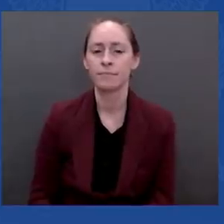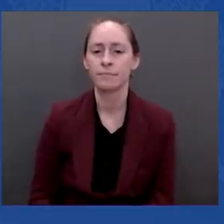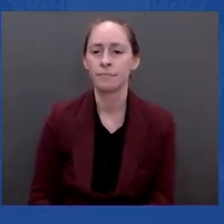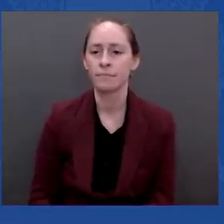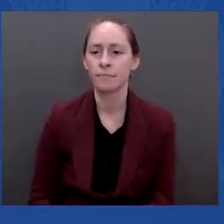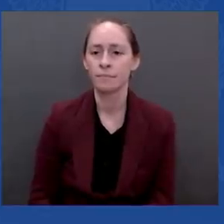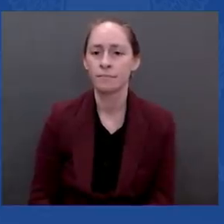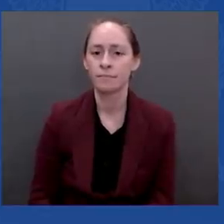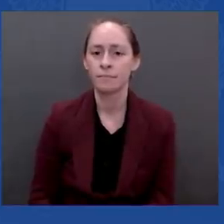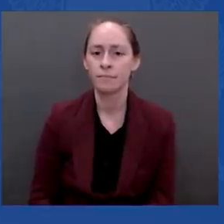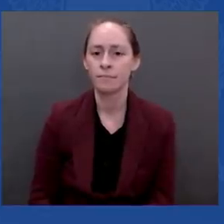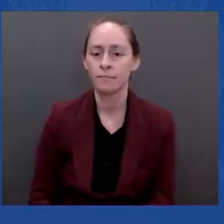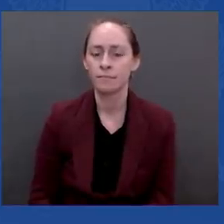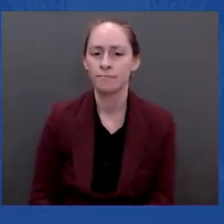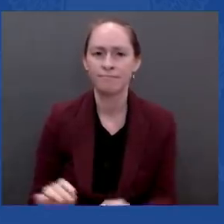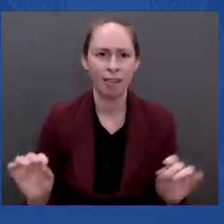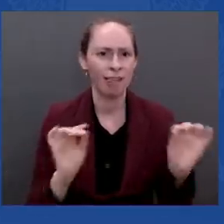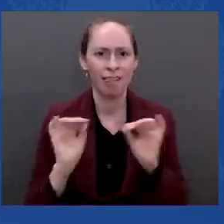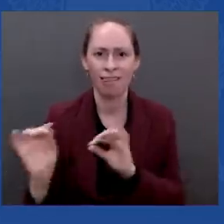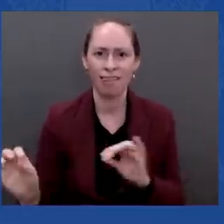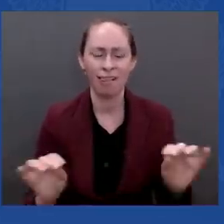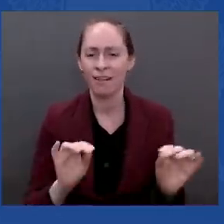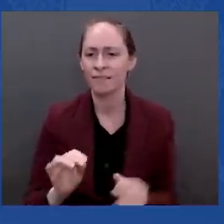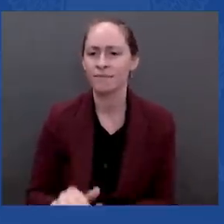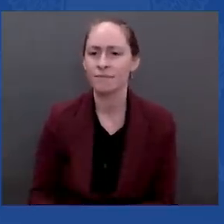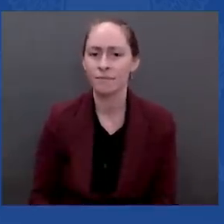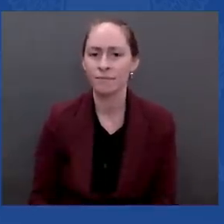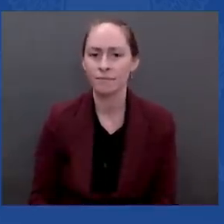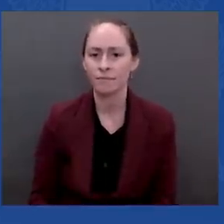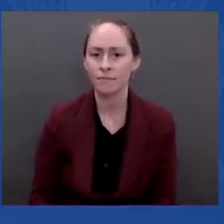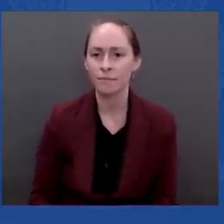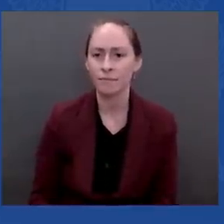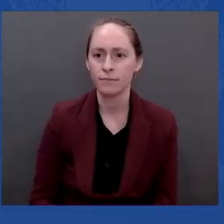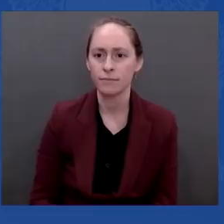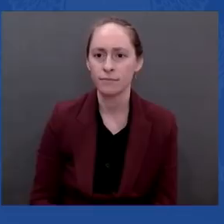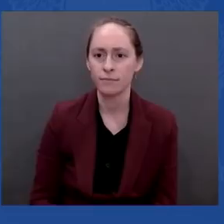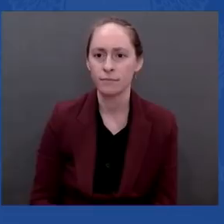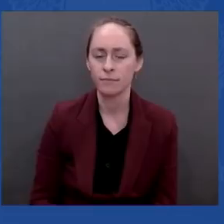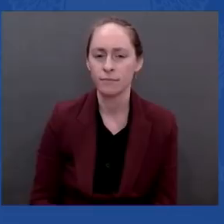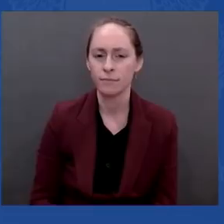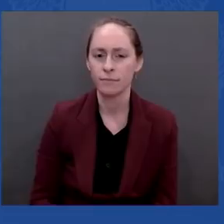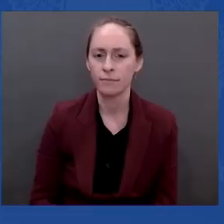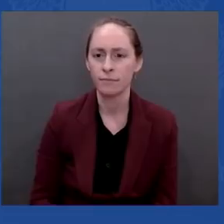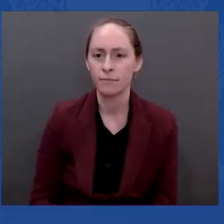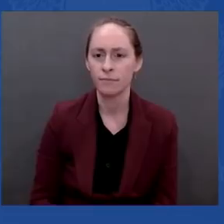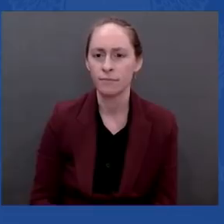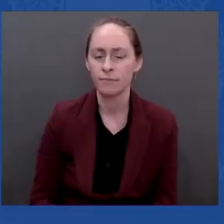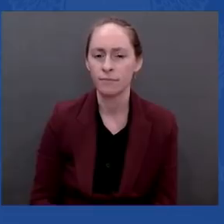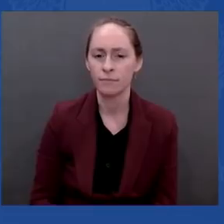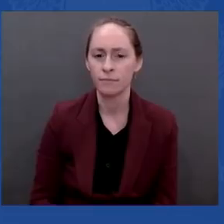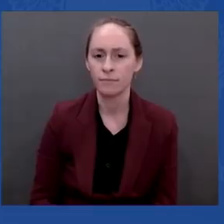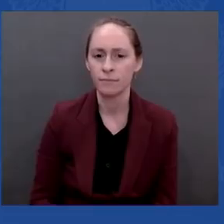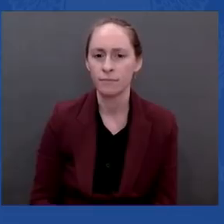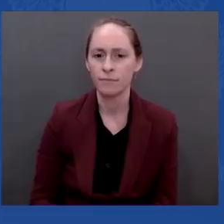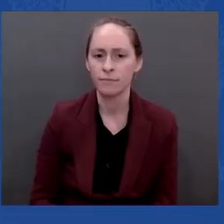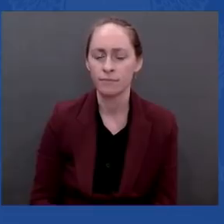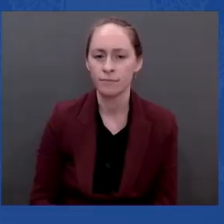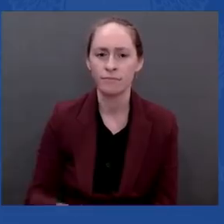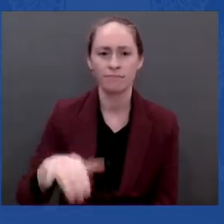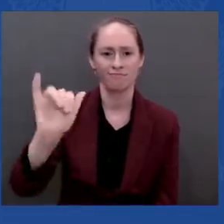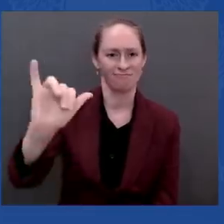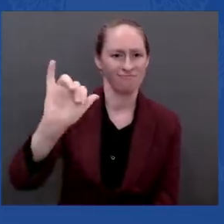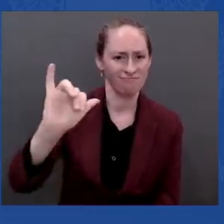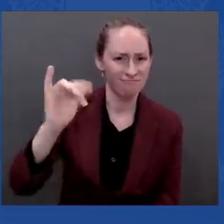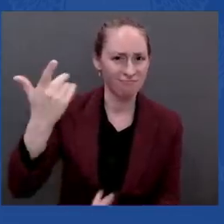Two topics, just really quick. First, markets are down and gas prices are up. I know you always stress the difference between